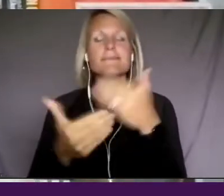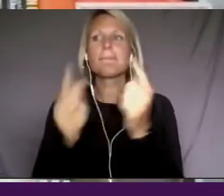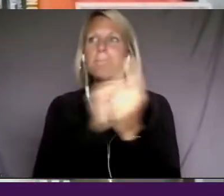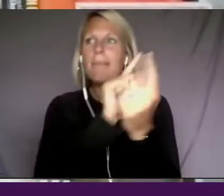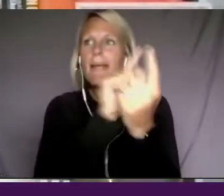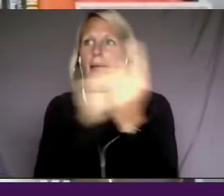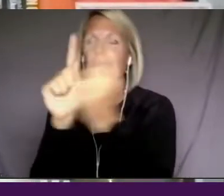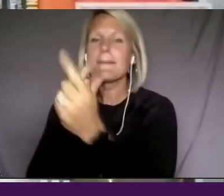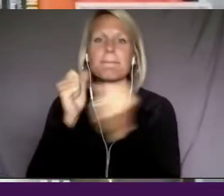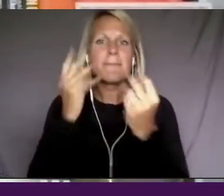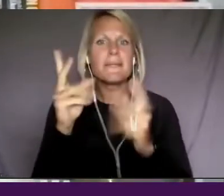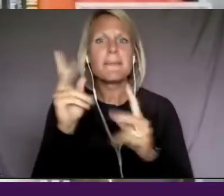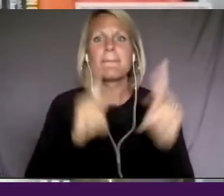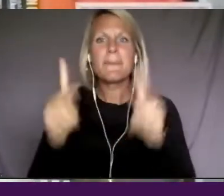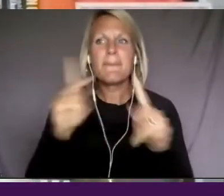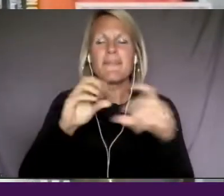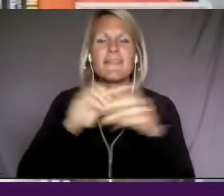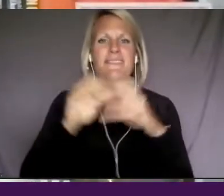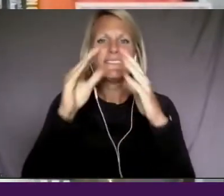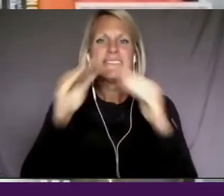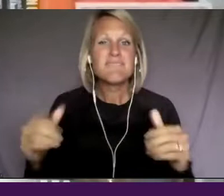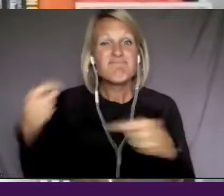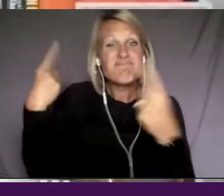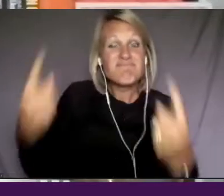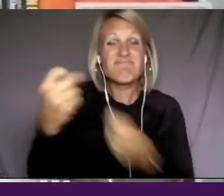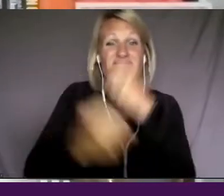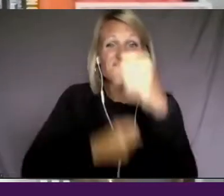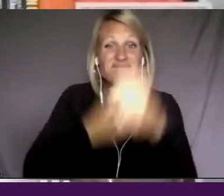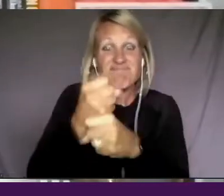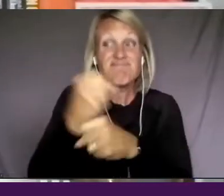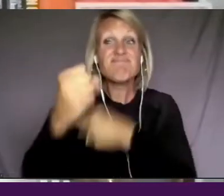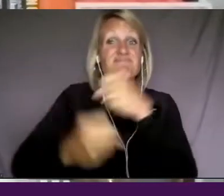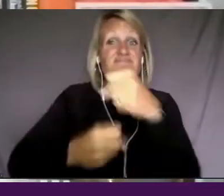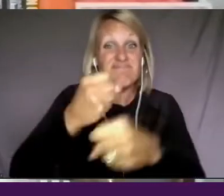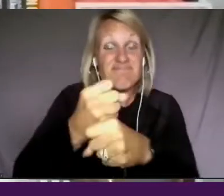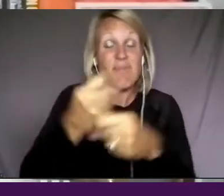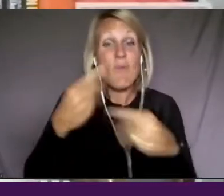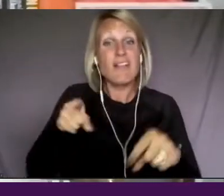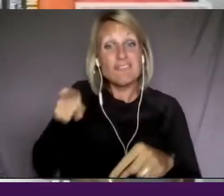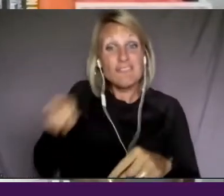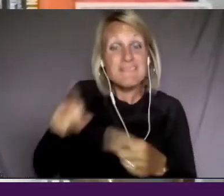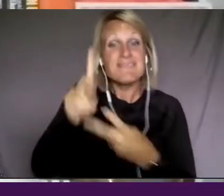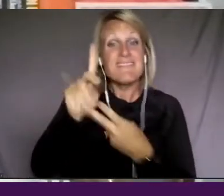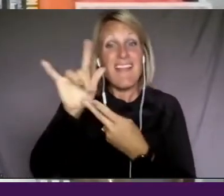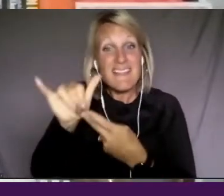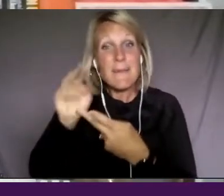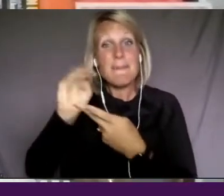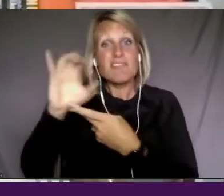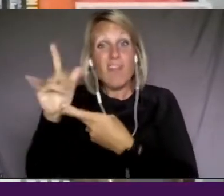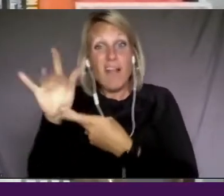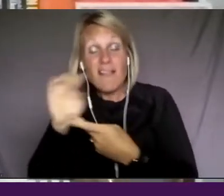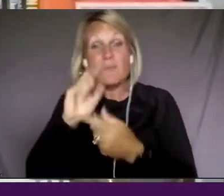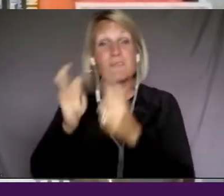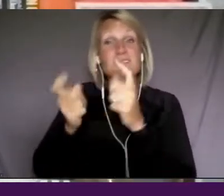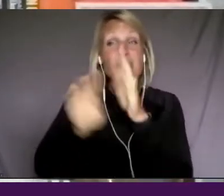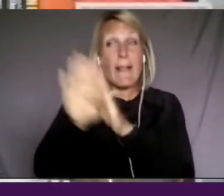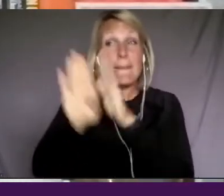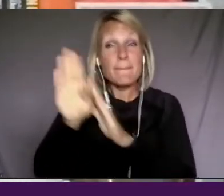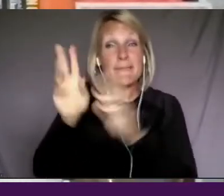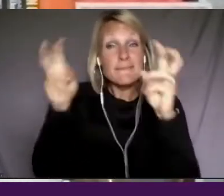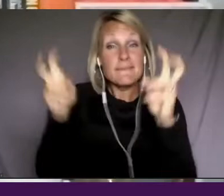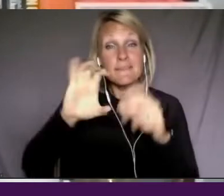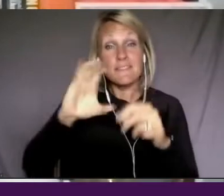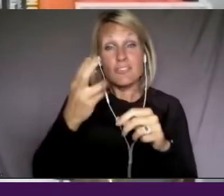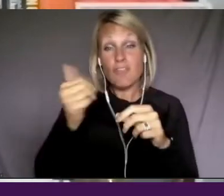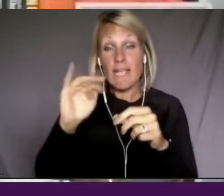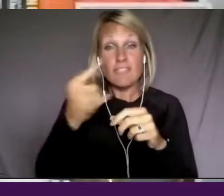in the system over the years, as she and her partners were developing changing state, but it fell into my lap,